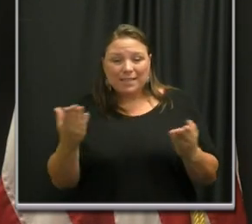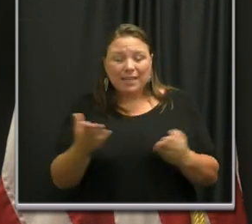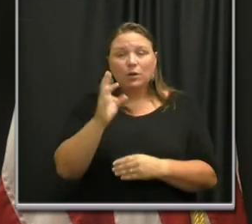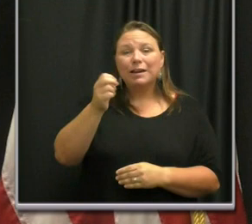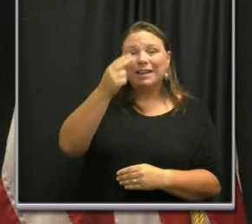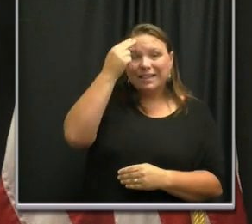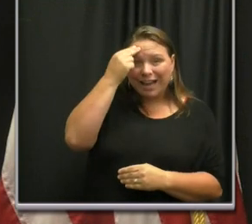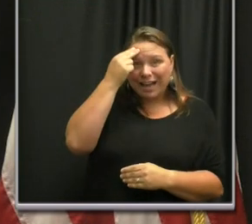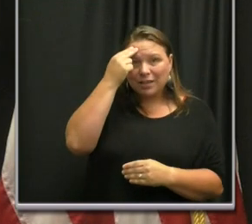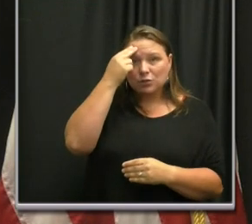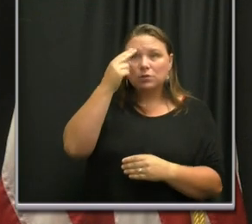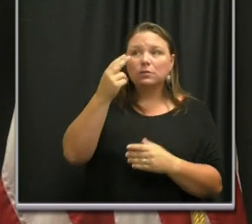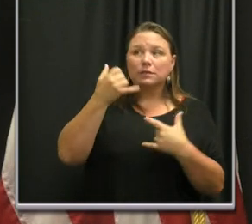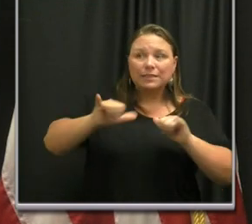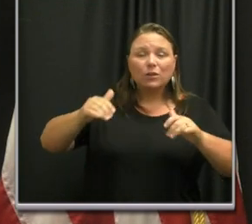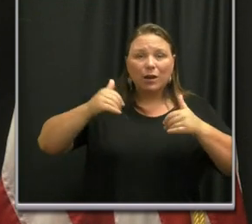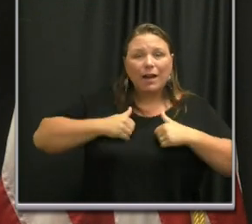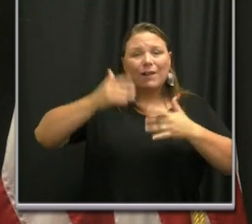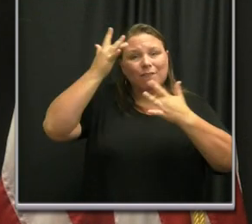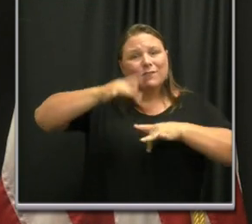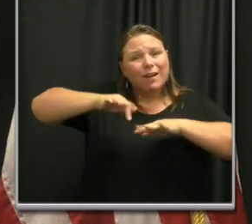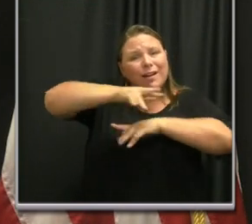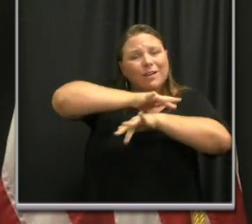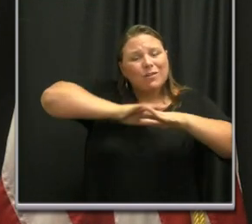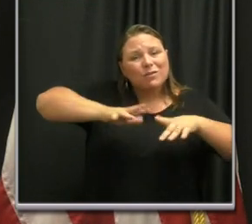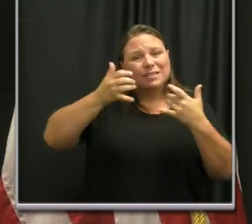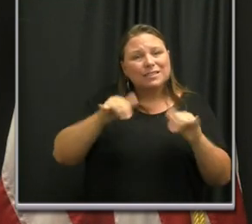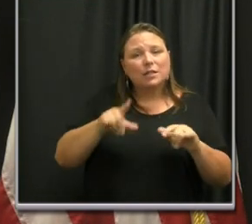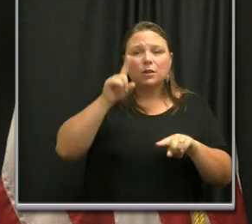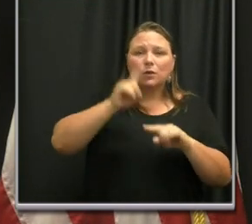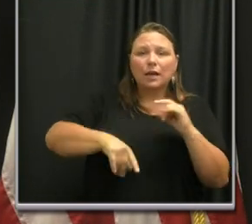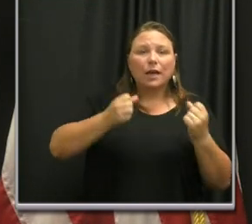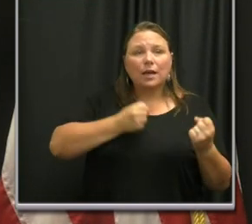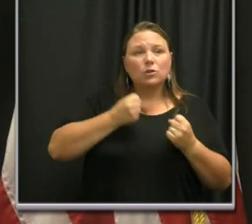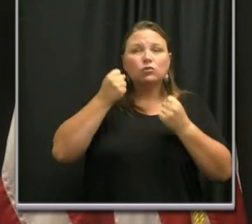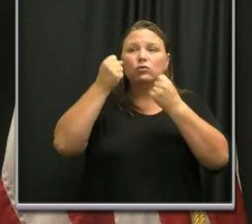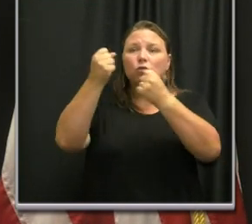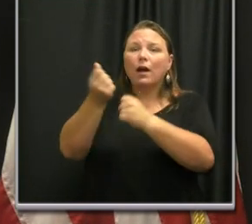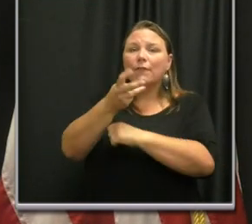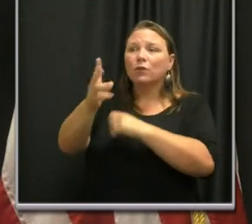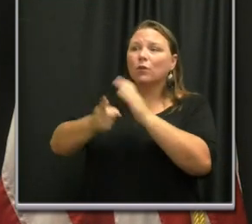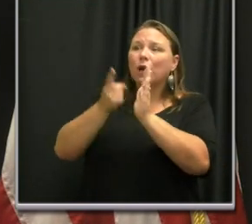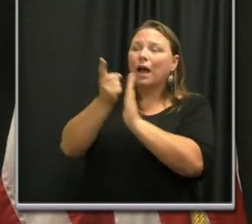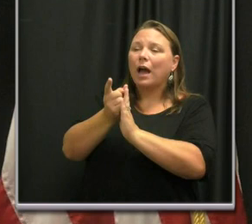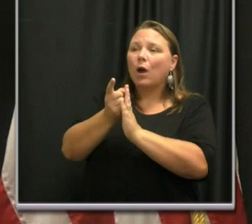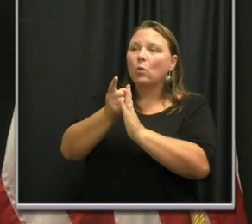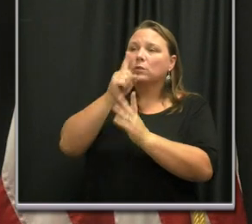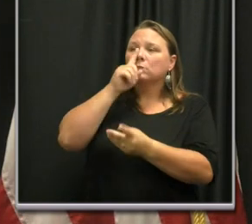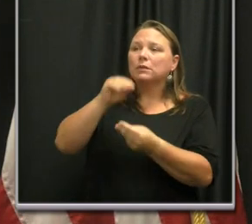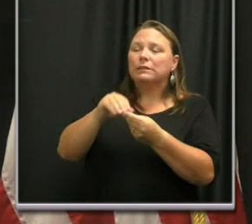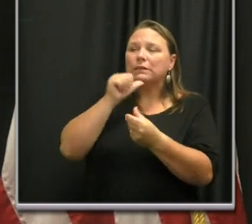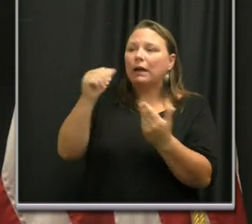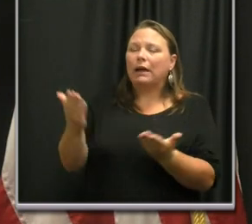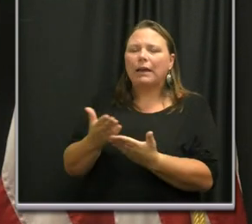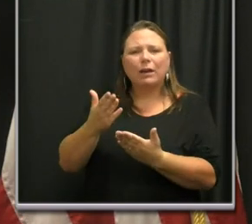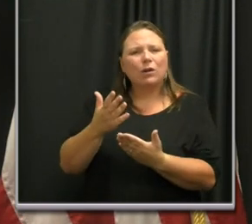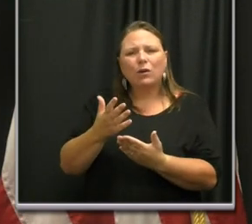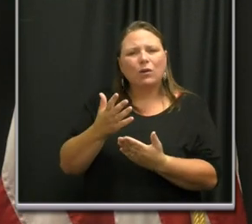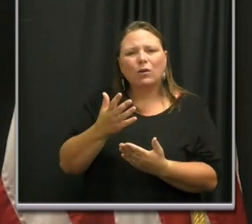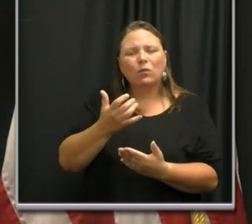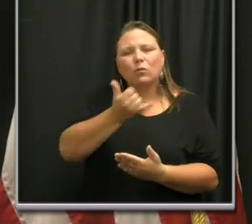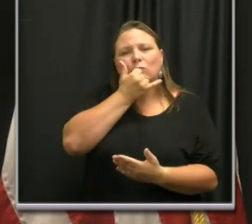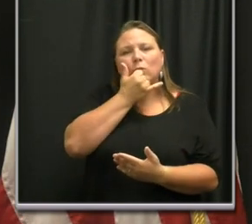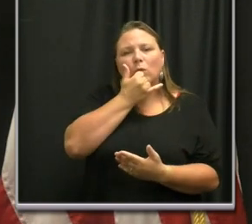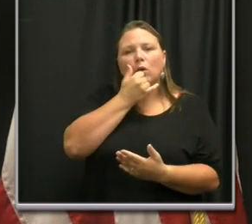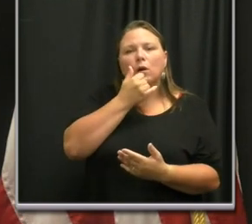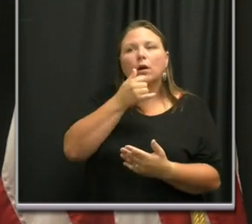not exempt from the virus. You can't drive a few hours and come to Nashville and pretend that it isn't here, and that